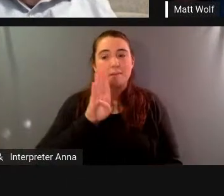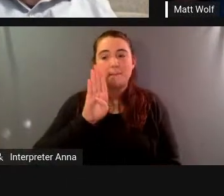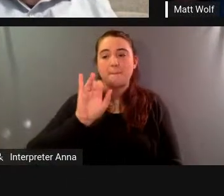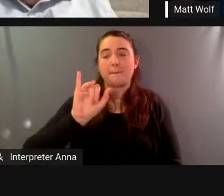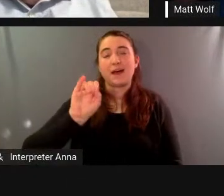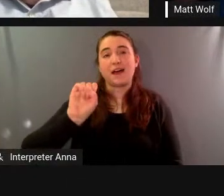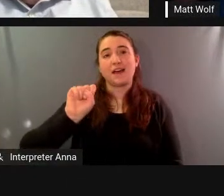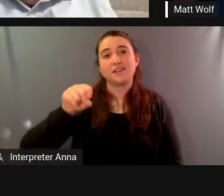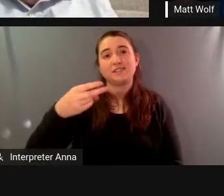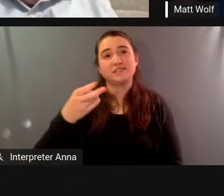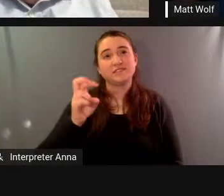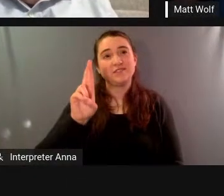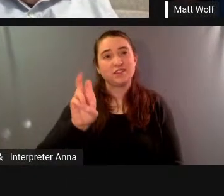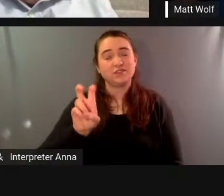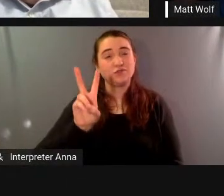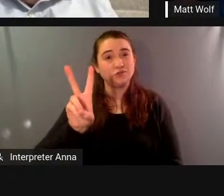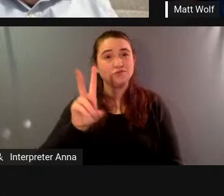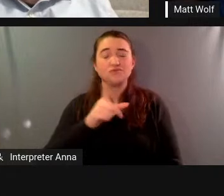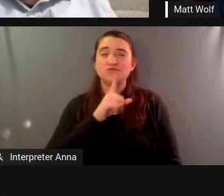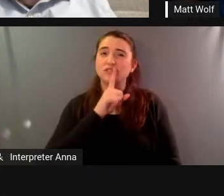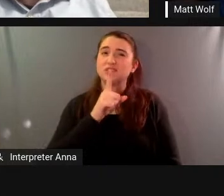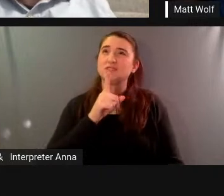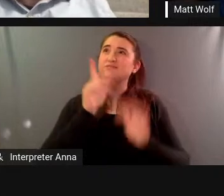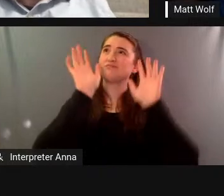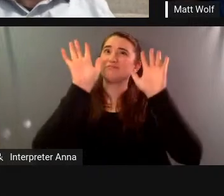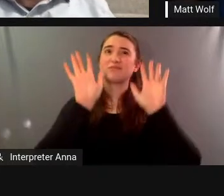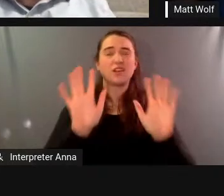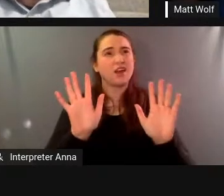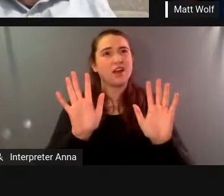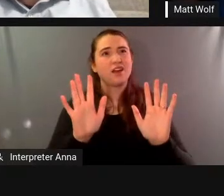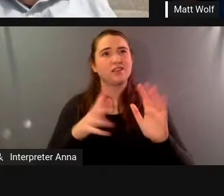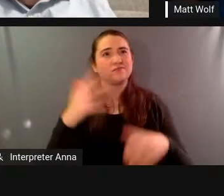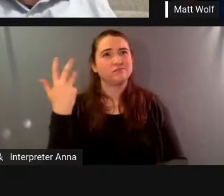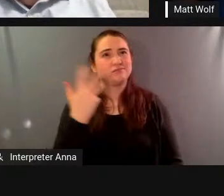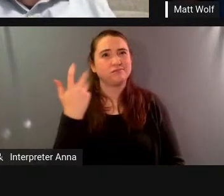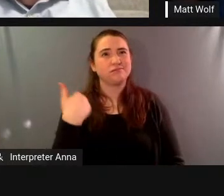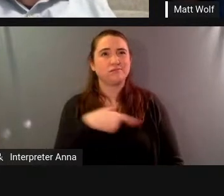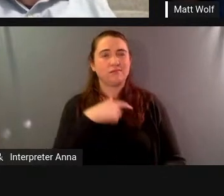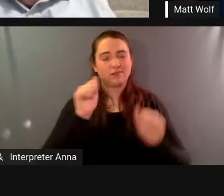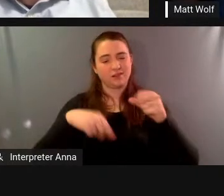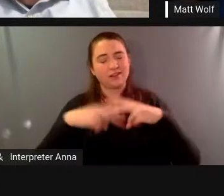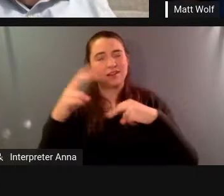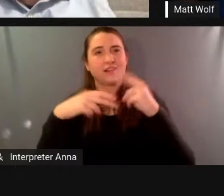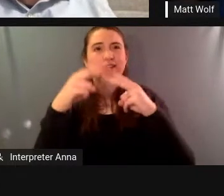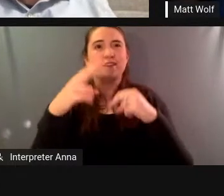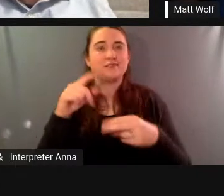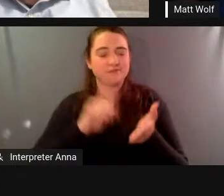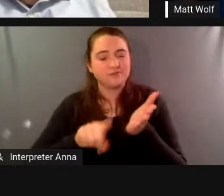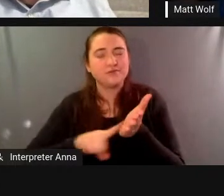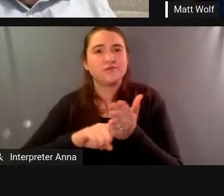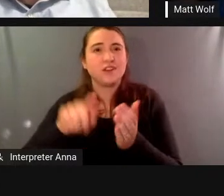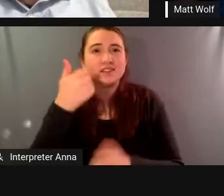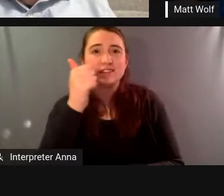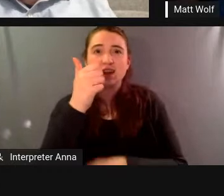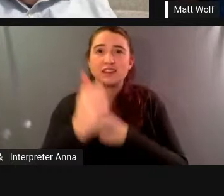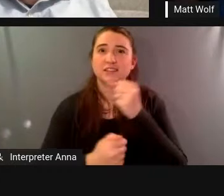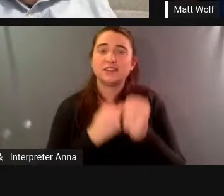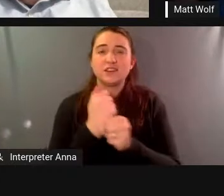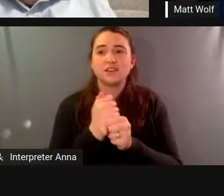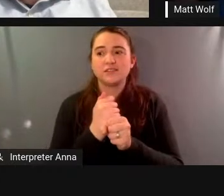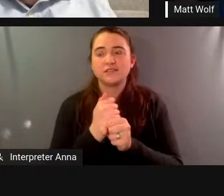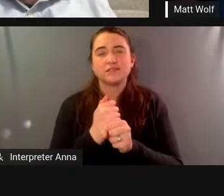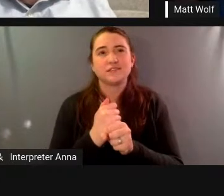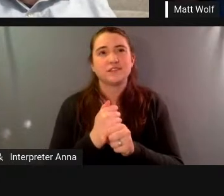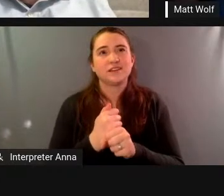build this facility and research it and do everything for 10 years for less than the cost of one military